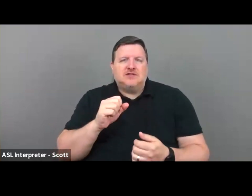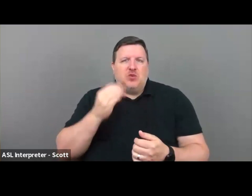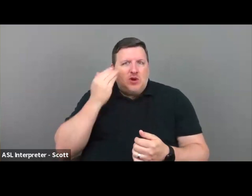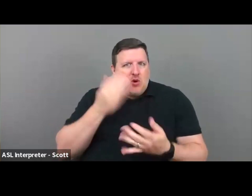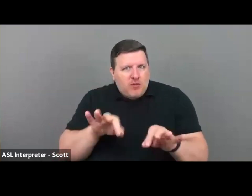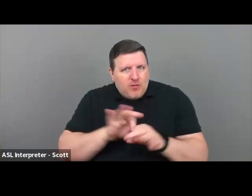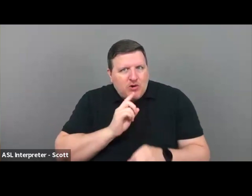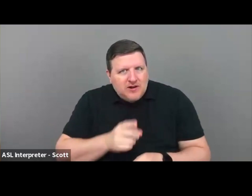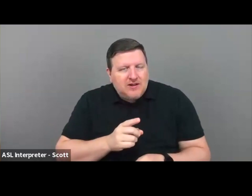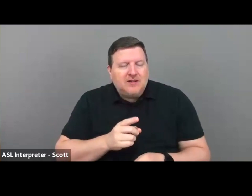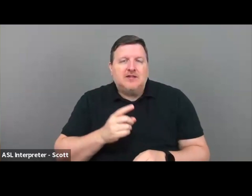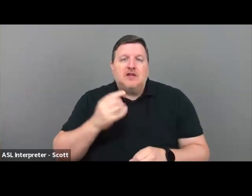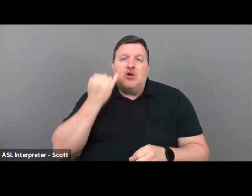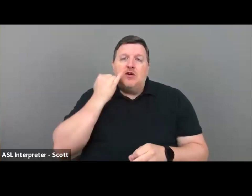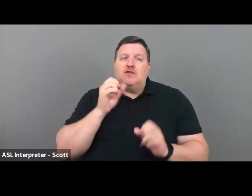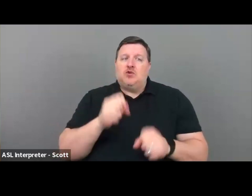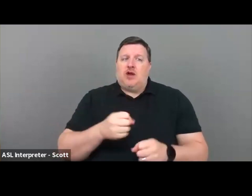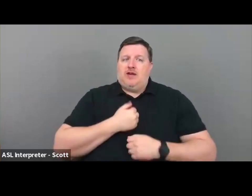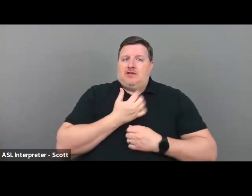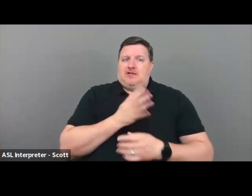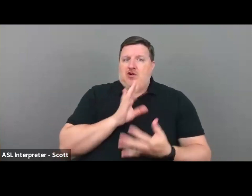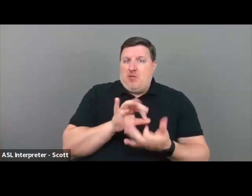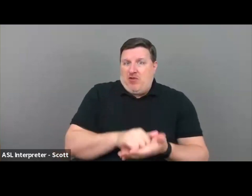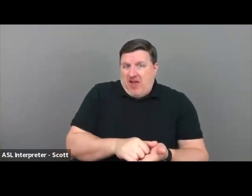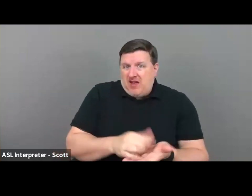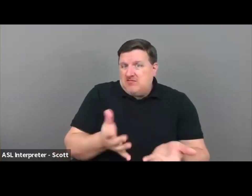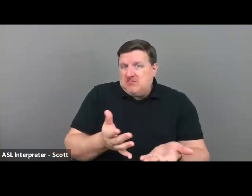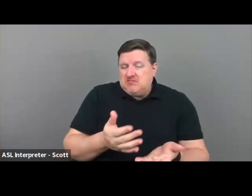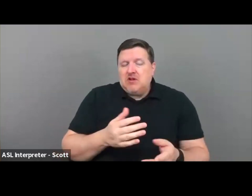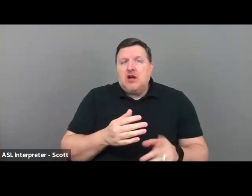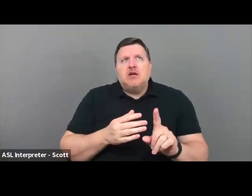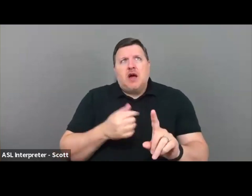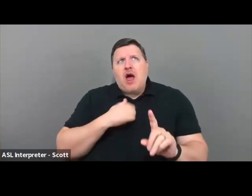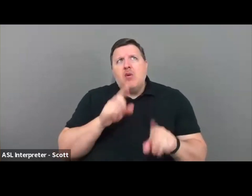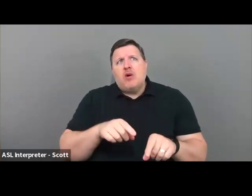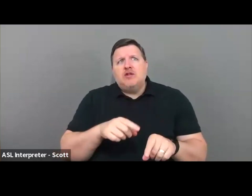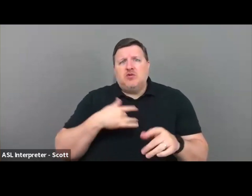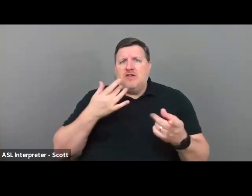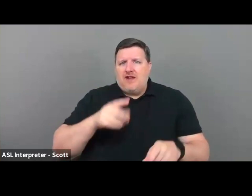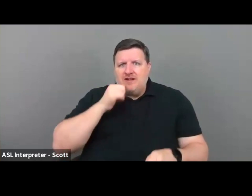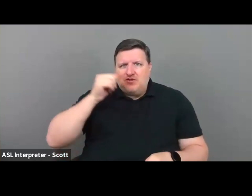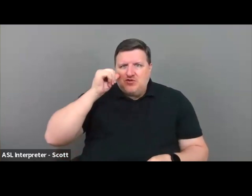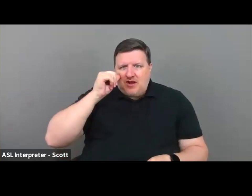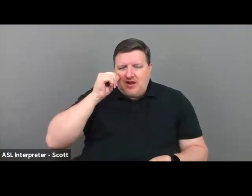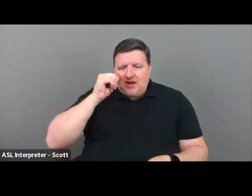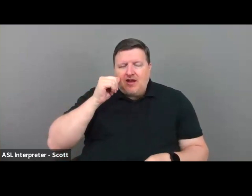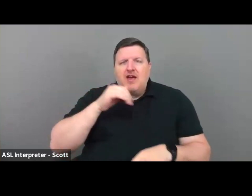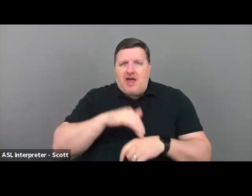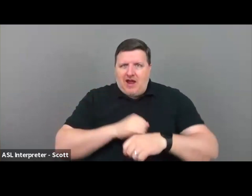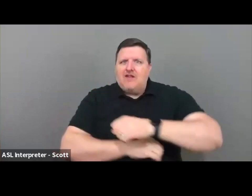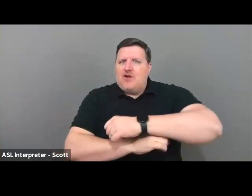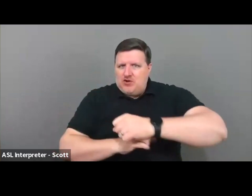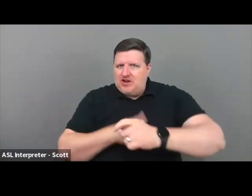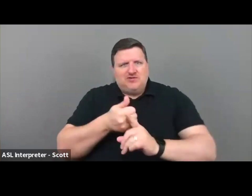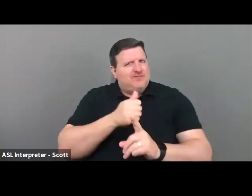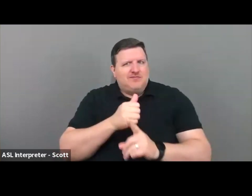that, um, gosh, I was at a, I was at an event yesterday, um, at a foundation that does